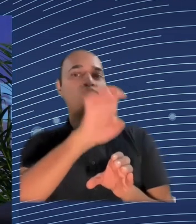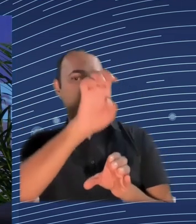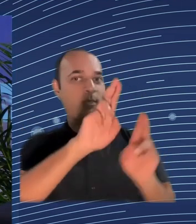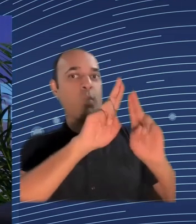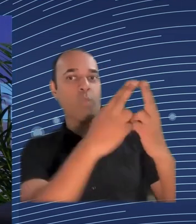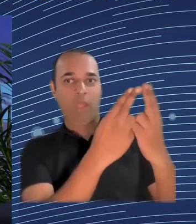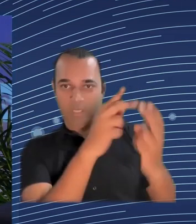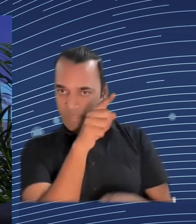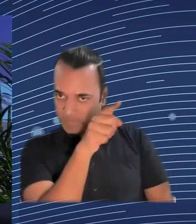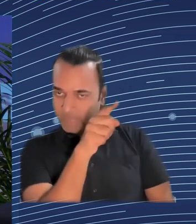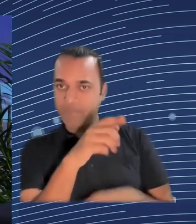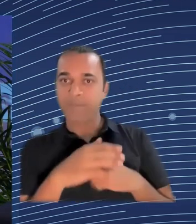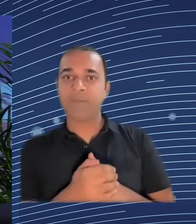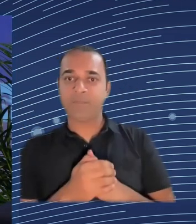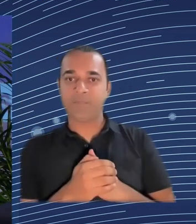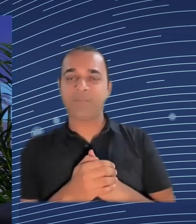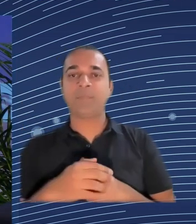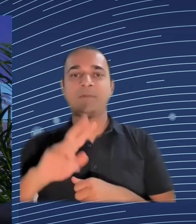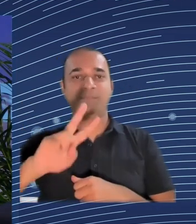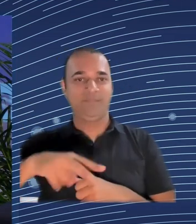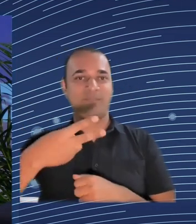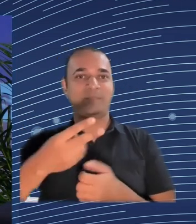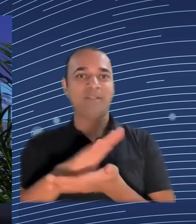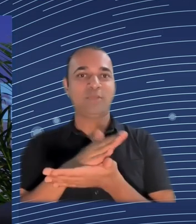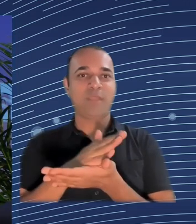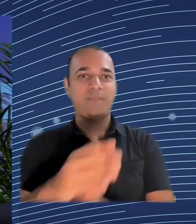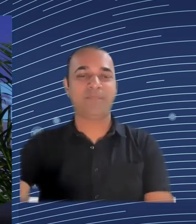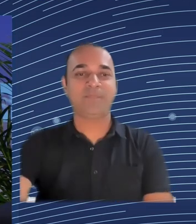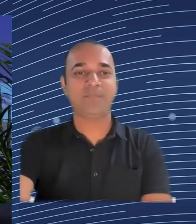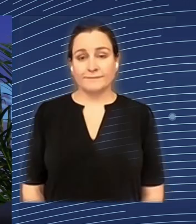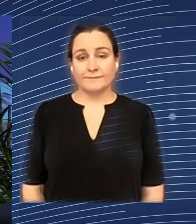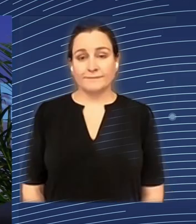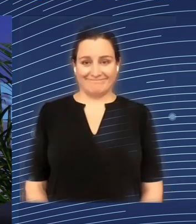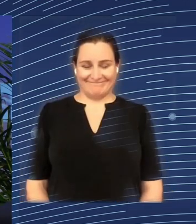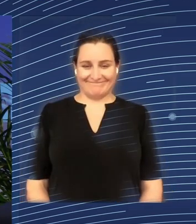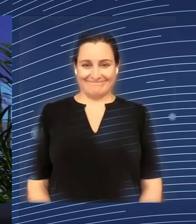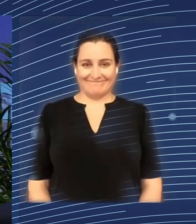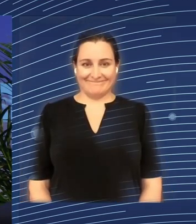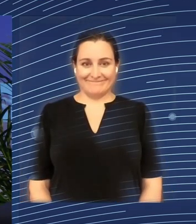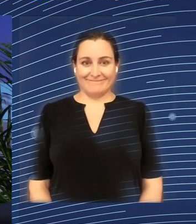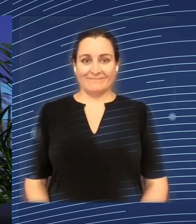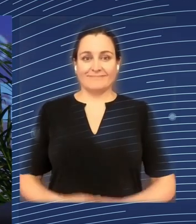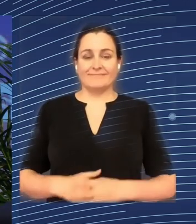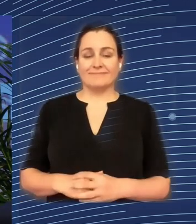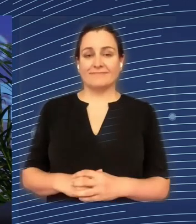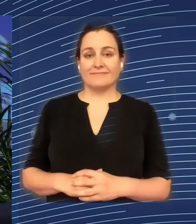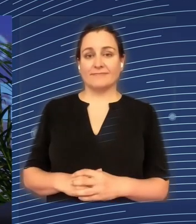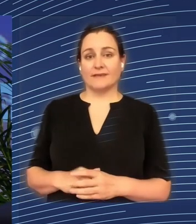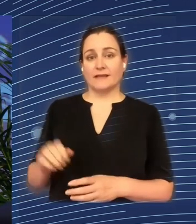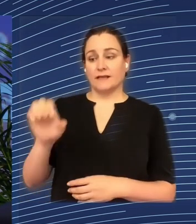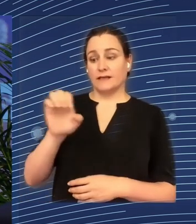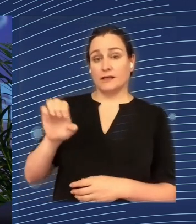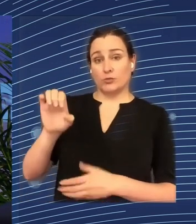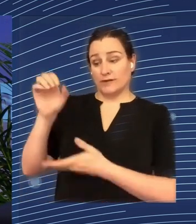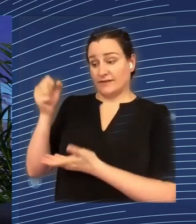still wildly aware of how important the cohesion policy and European funds are for